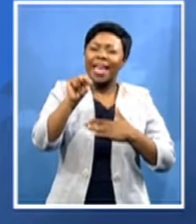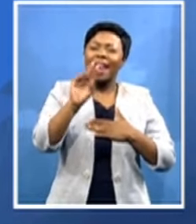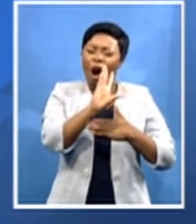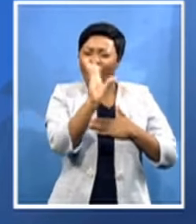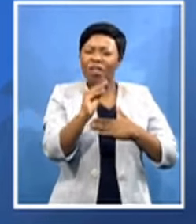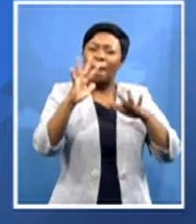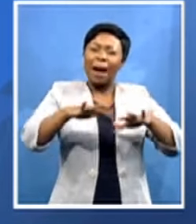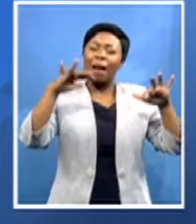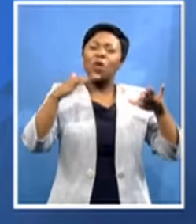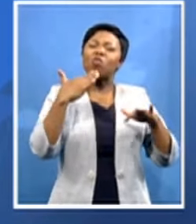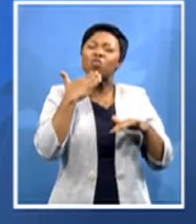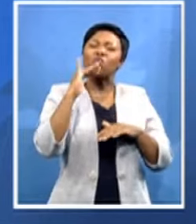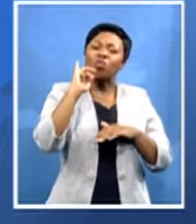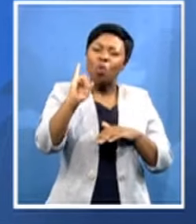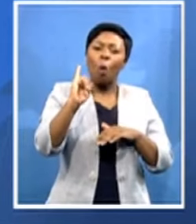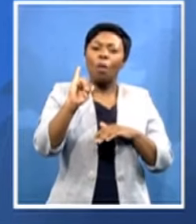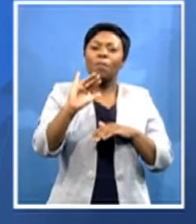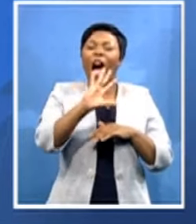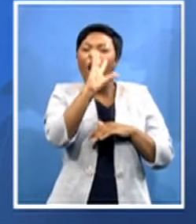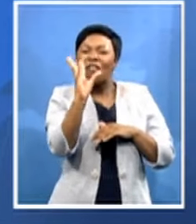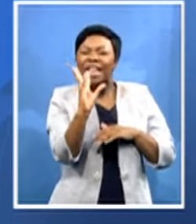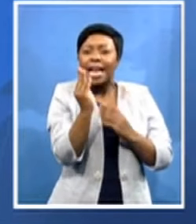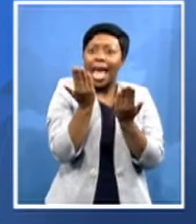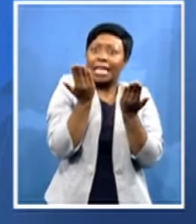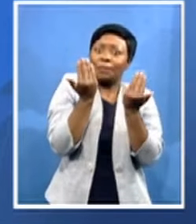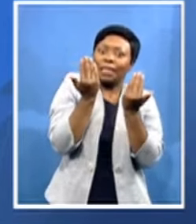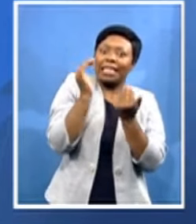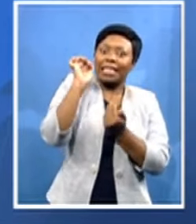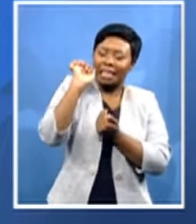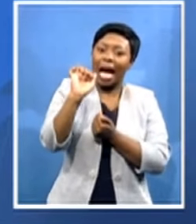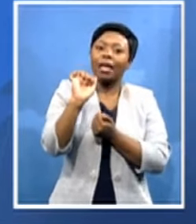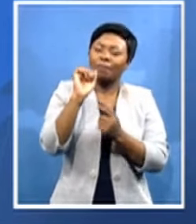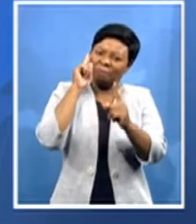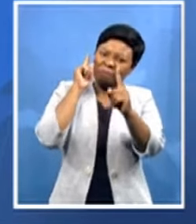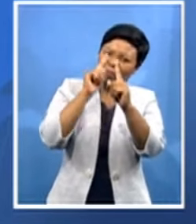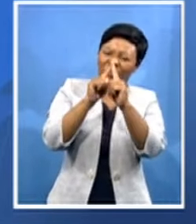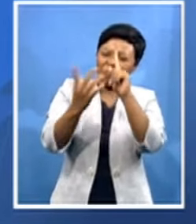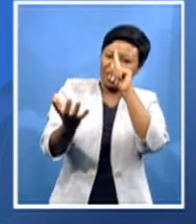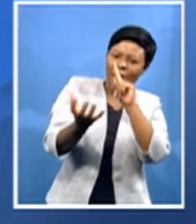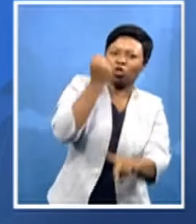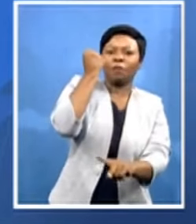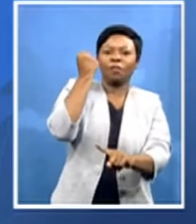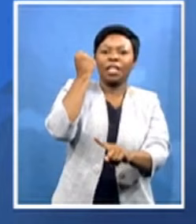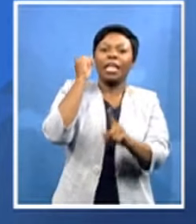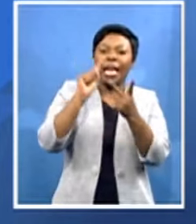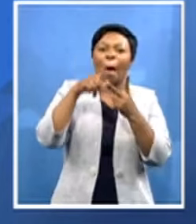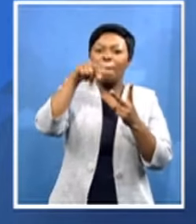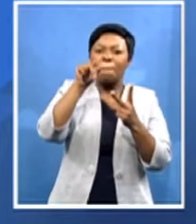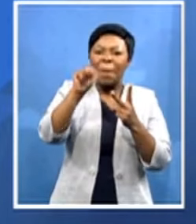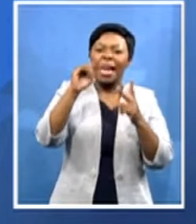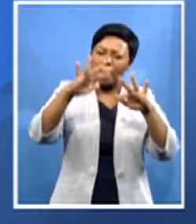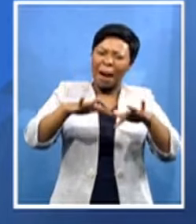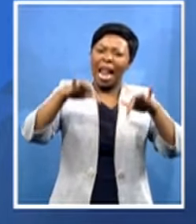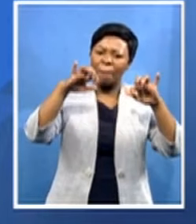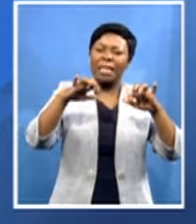expectations that will deliver pan-african parliament resolutions to heads